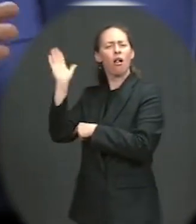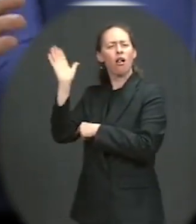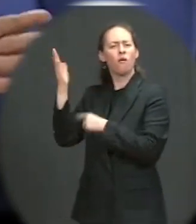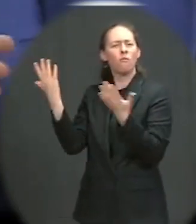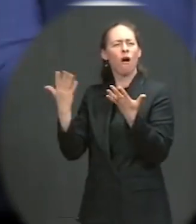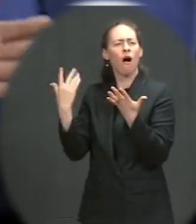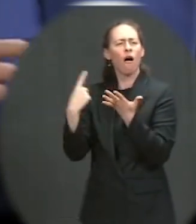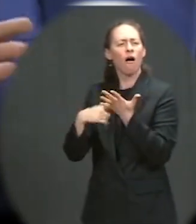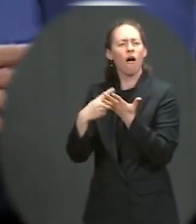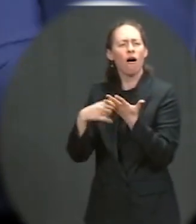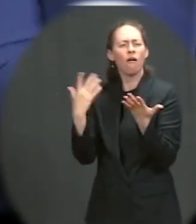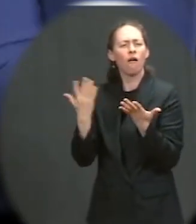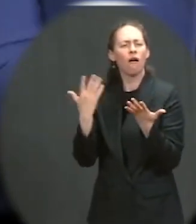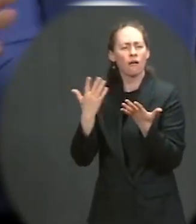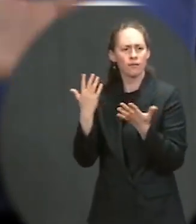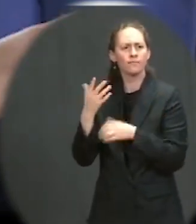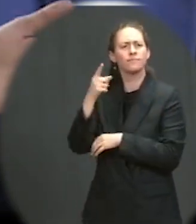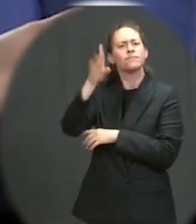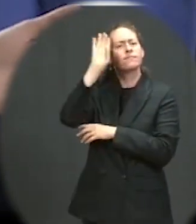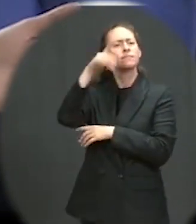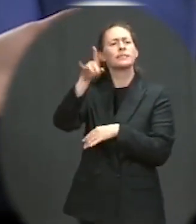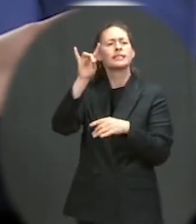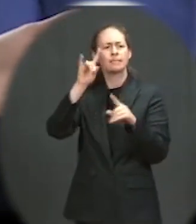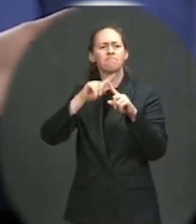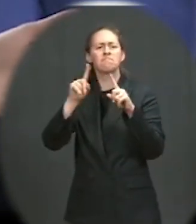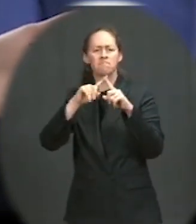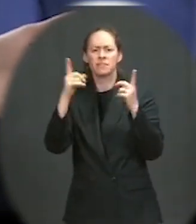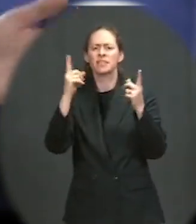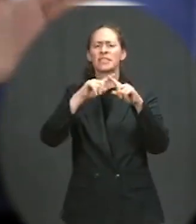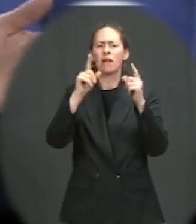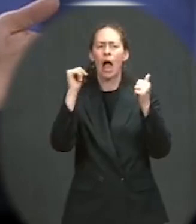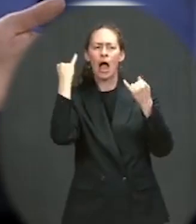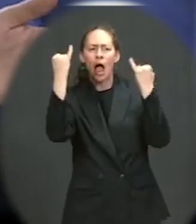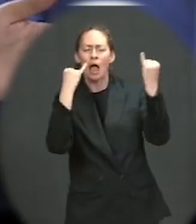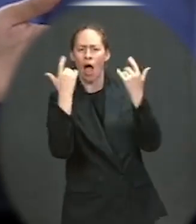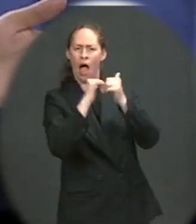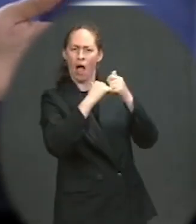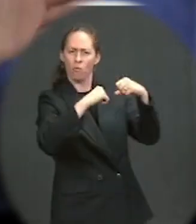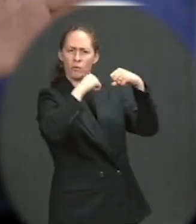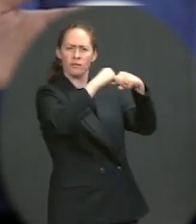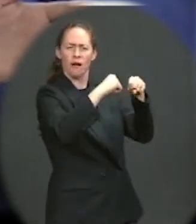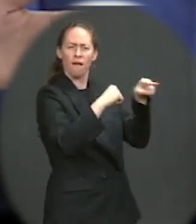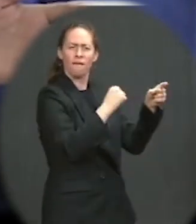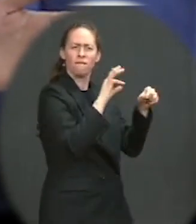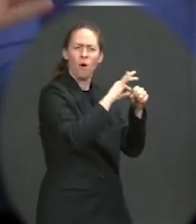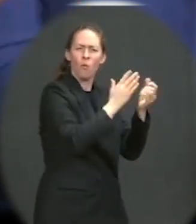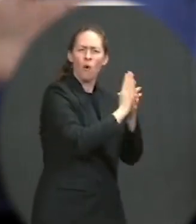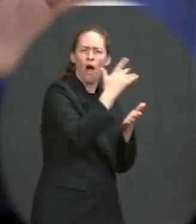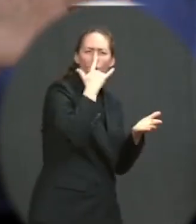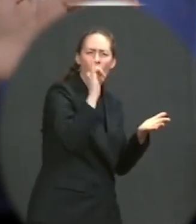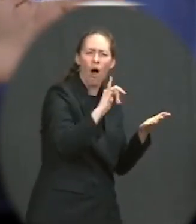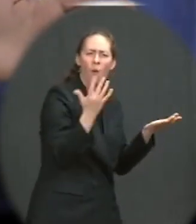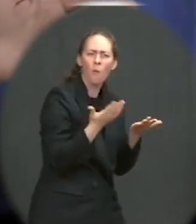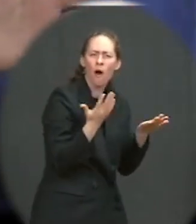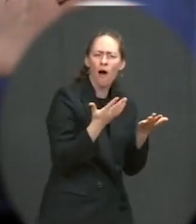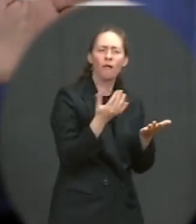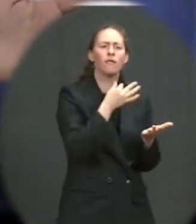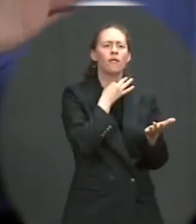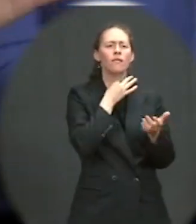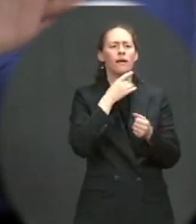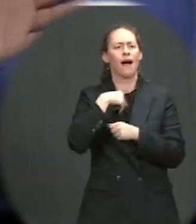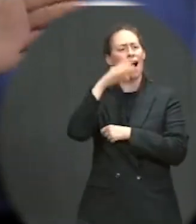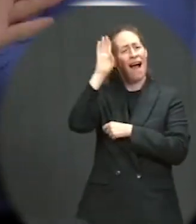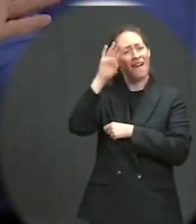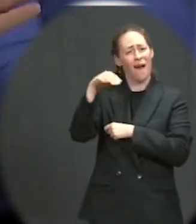for protecting voting rights. What do those look like? And I'm going to take another stab at this. I know you've been asked this five different ways, but